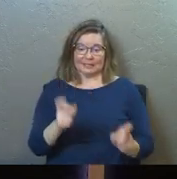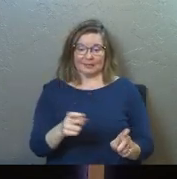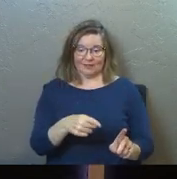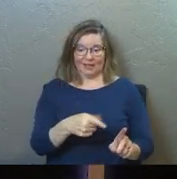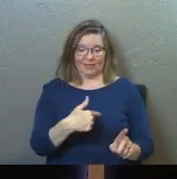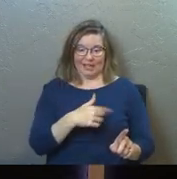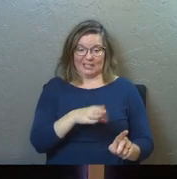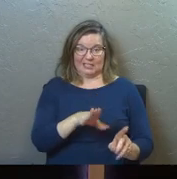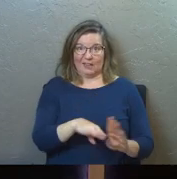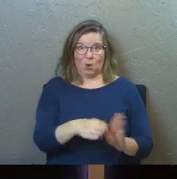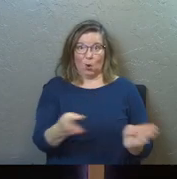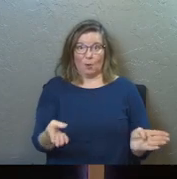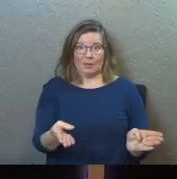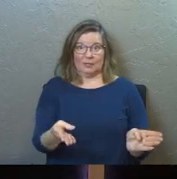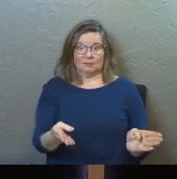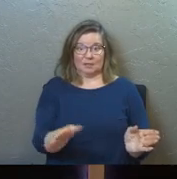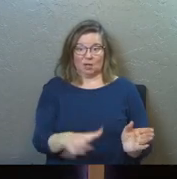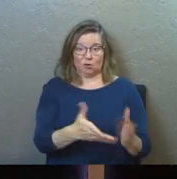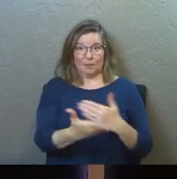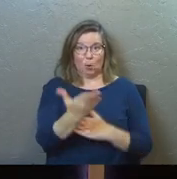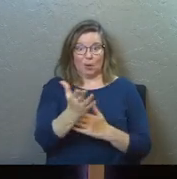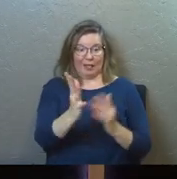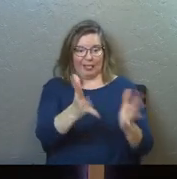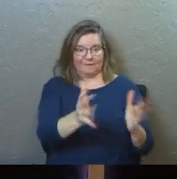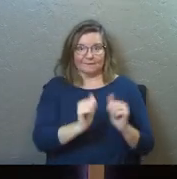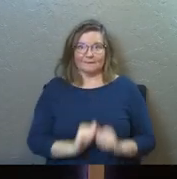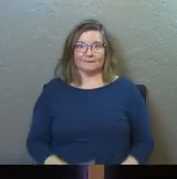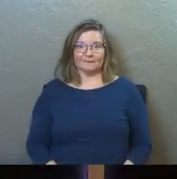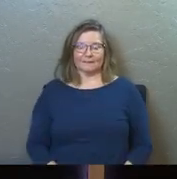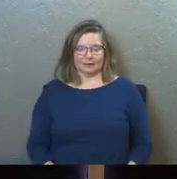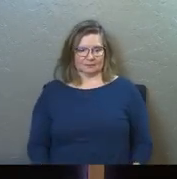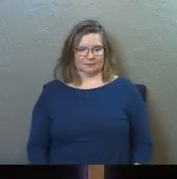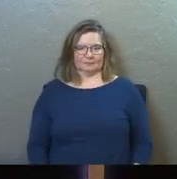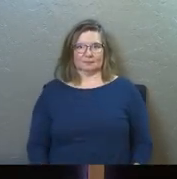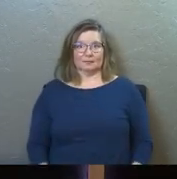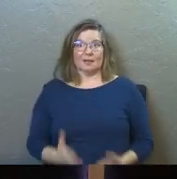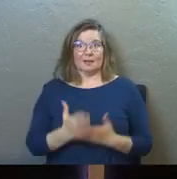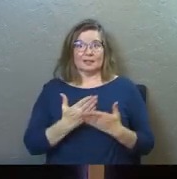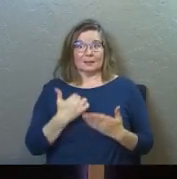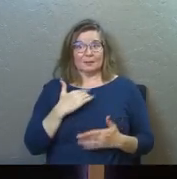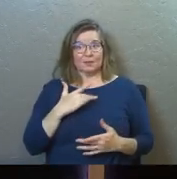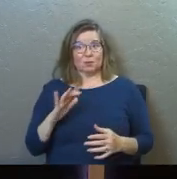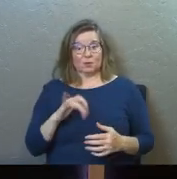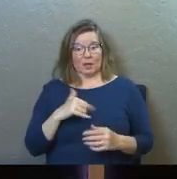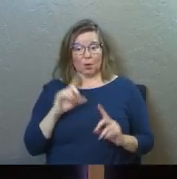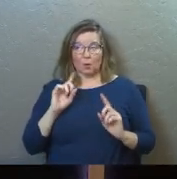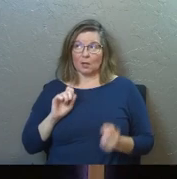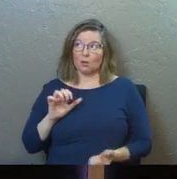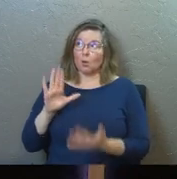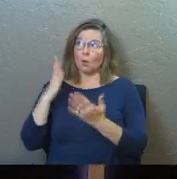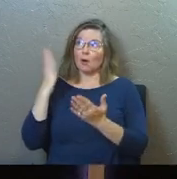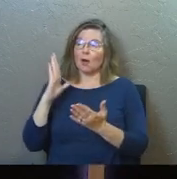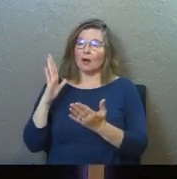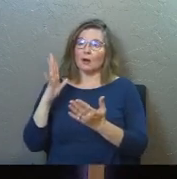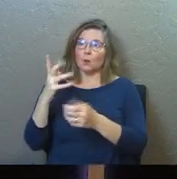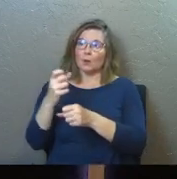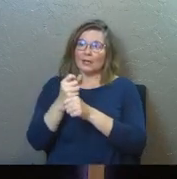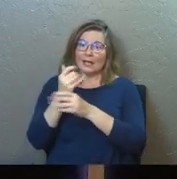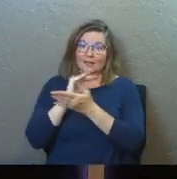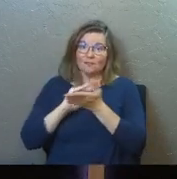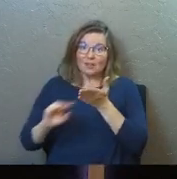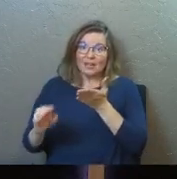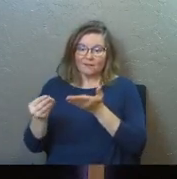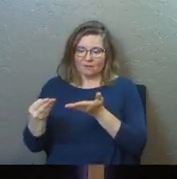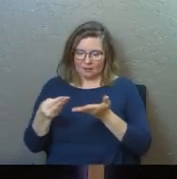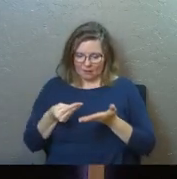your child, and they just never opened it on Christmas morning? It's like some of us do that. Some of us go to God, and we get his